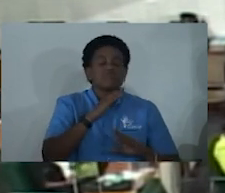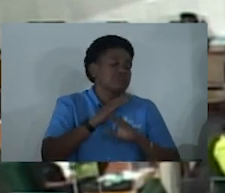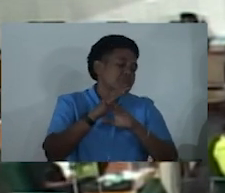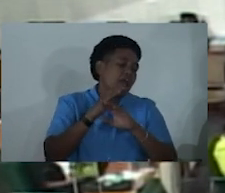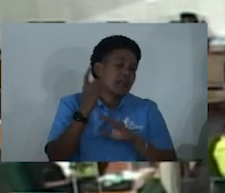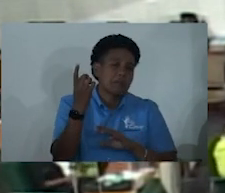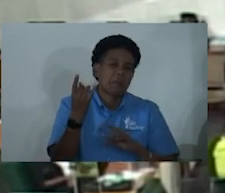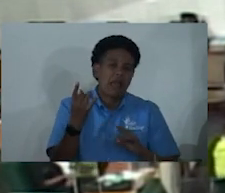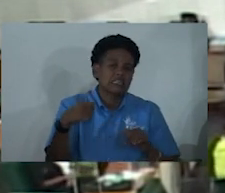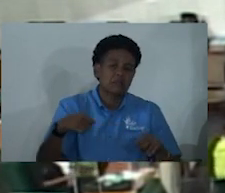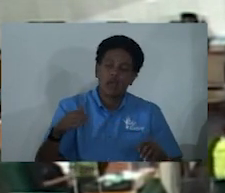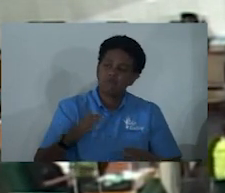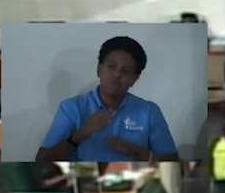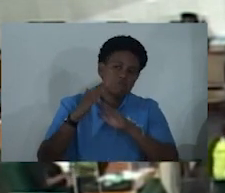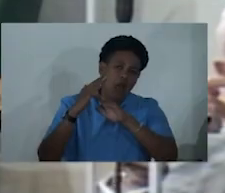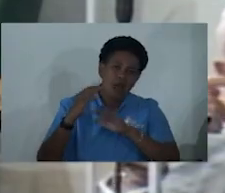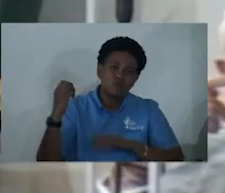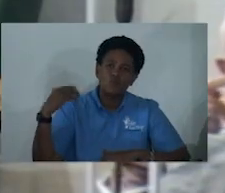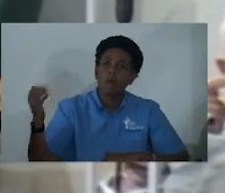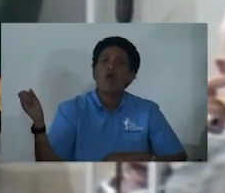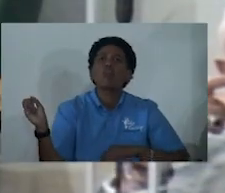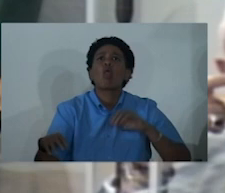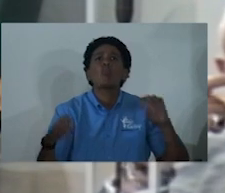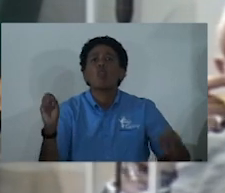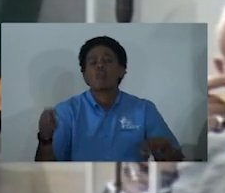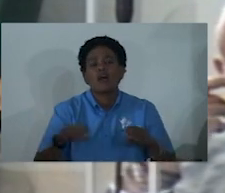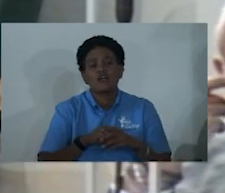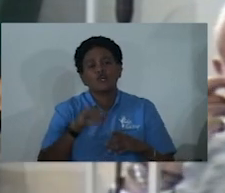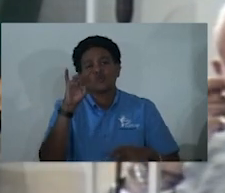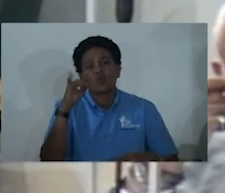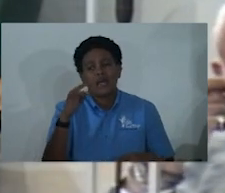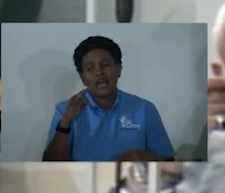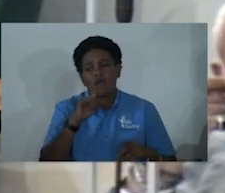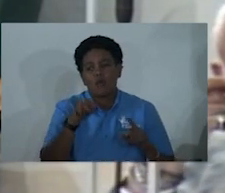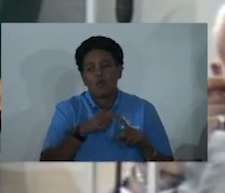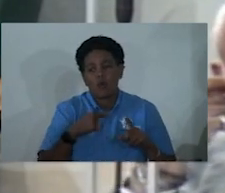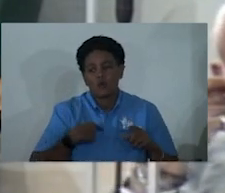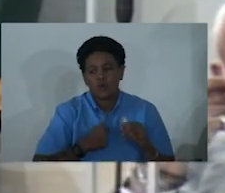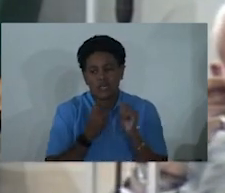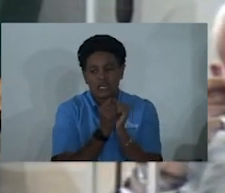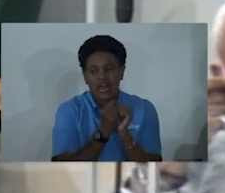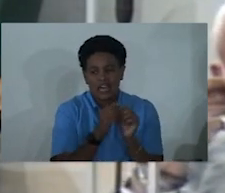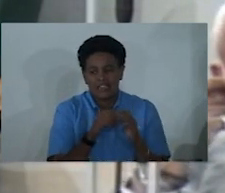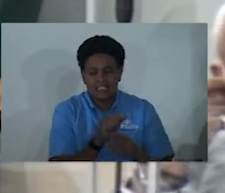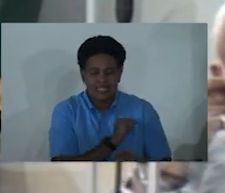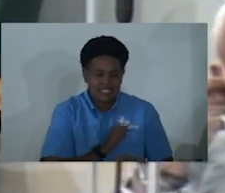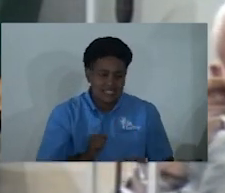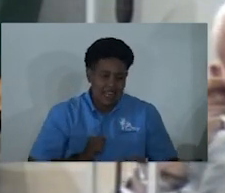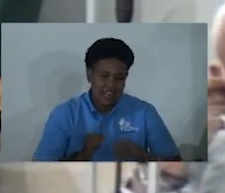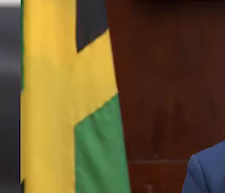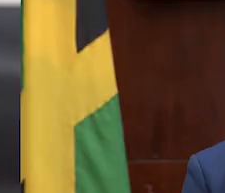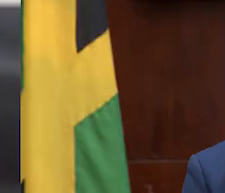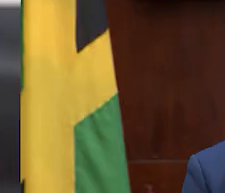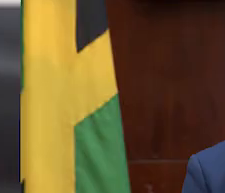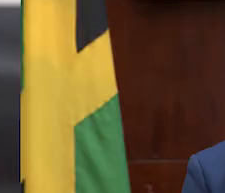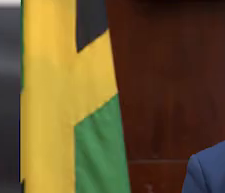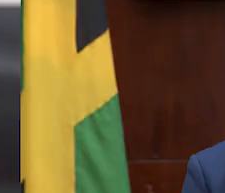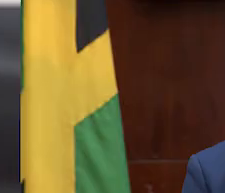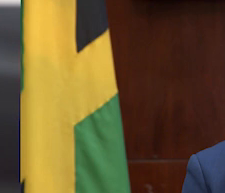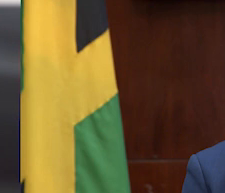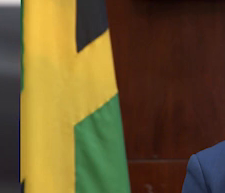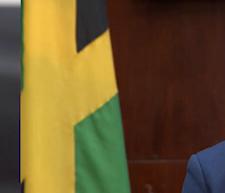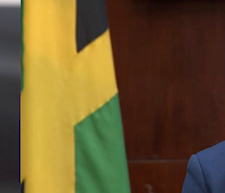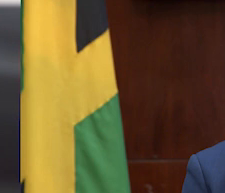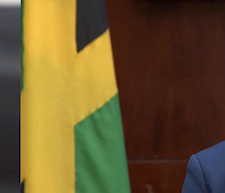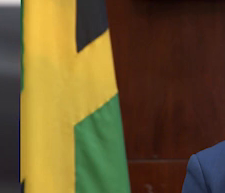and potentially human health. Minister Charles Jr. was speaking in Parliament on Tuesday. He took the